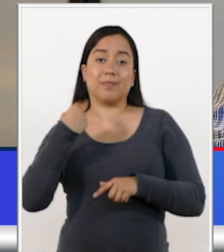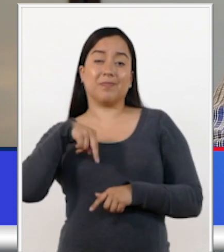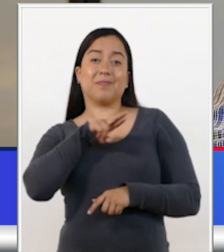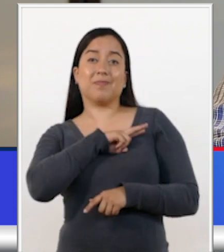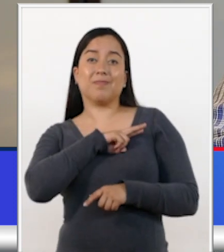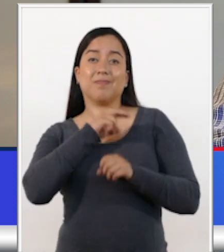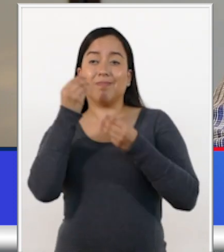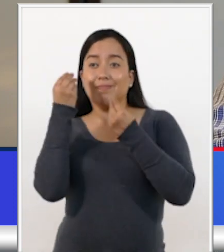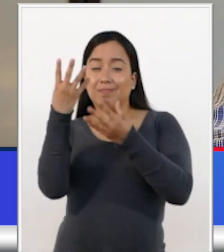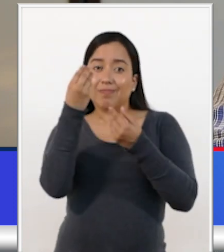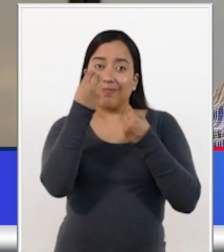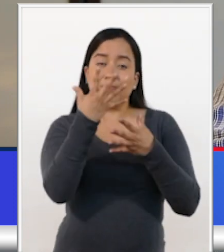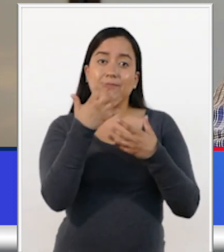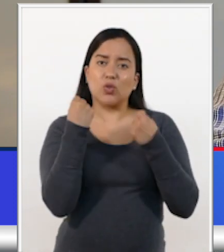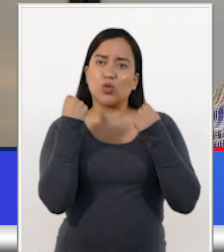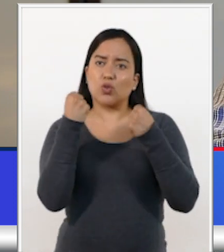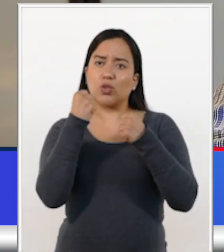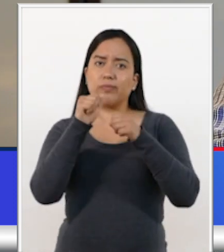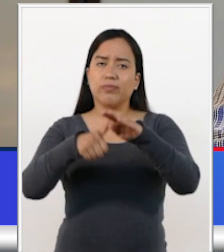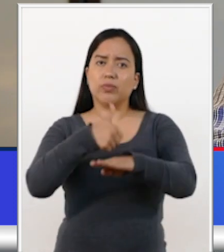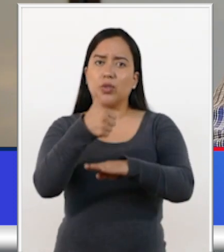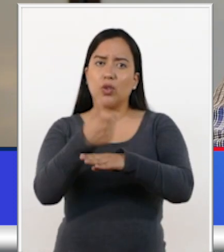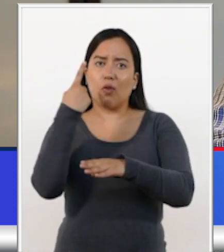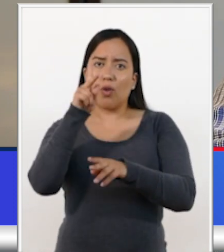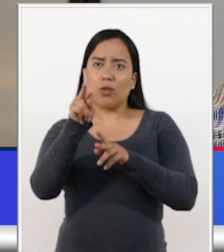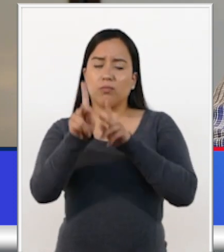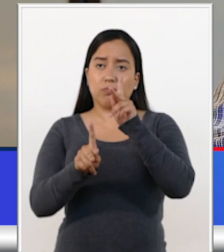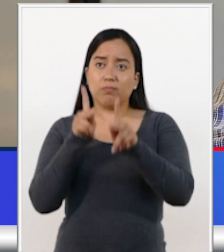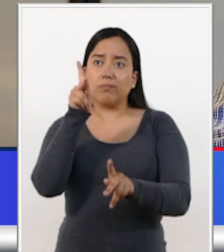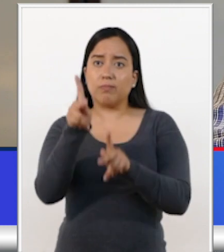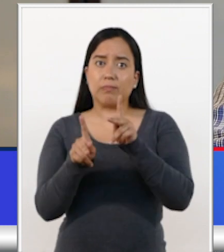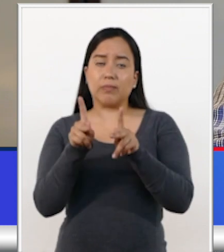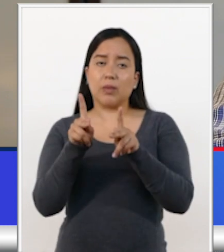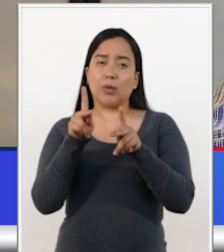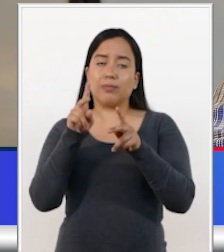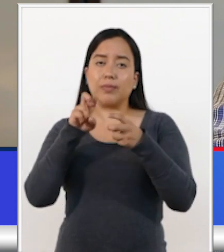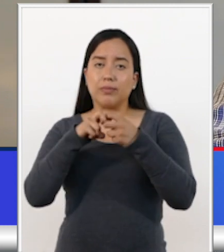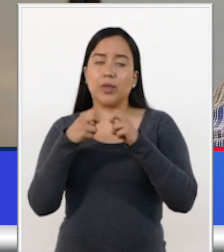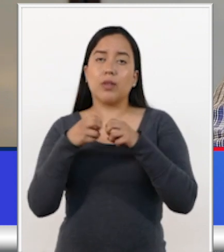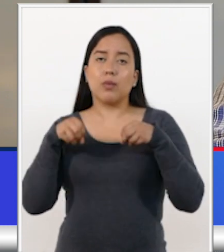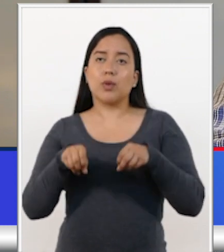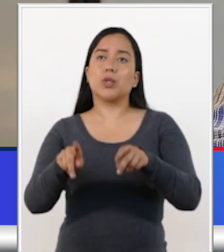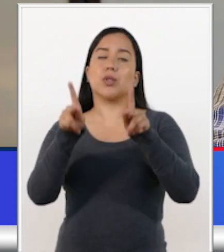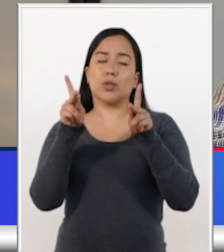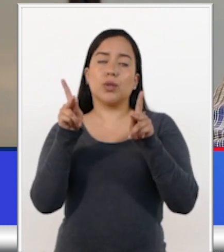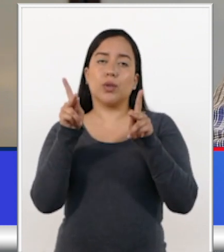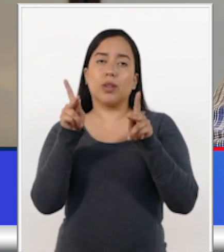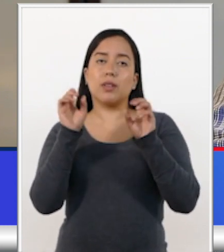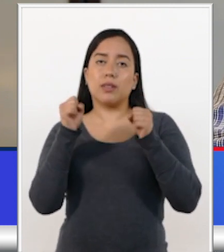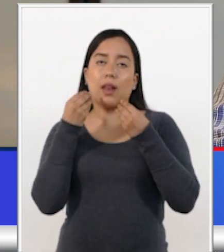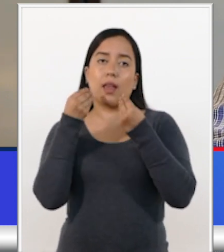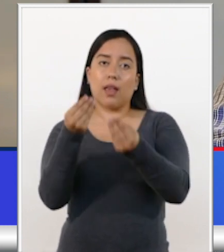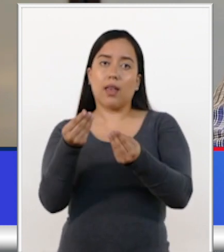expertise and create a strong foundation for dealing with different challenges and identifying opportunities in our daily life